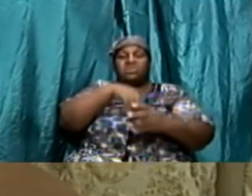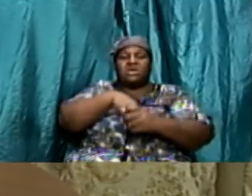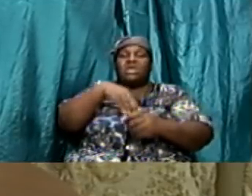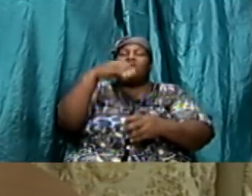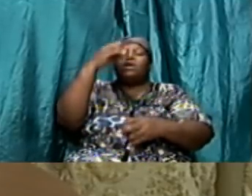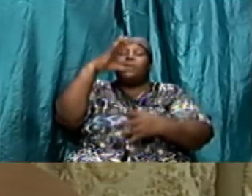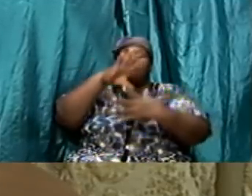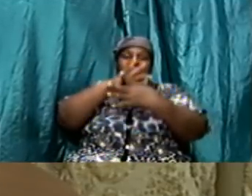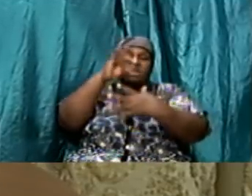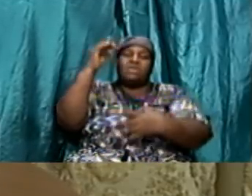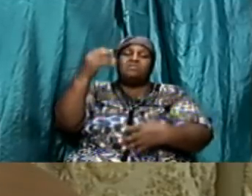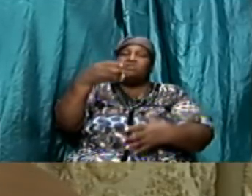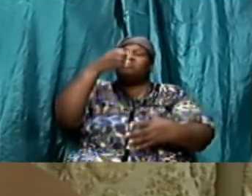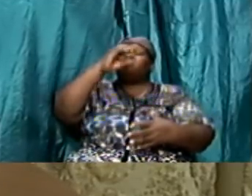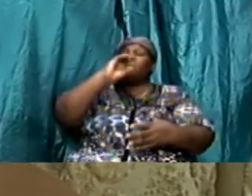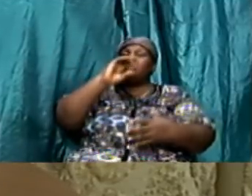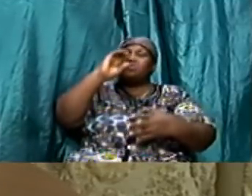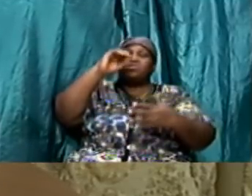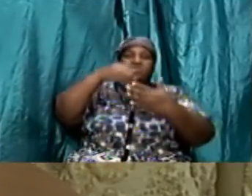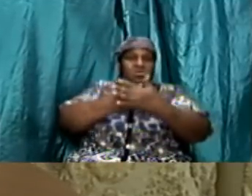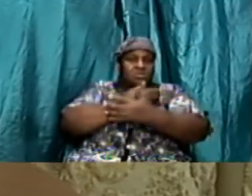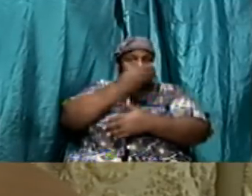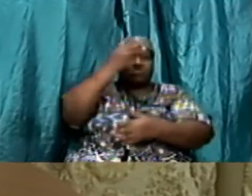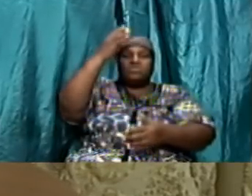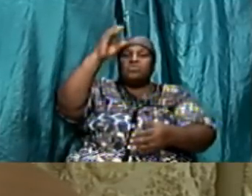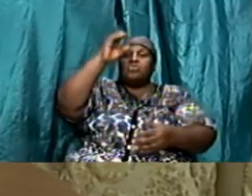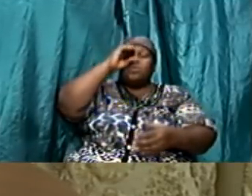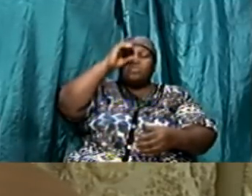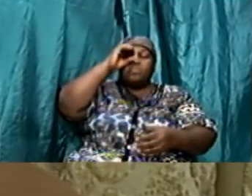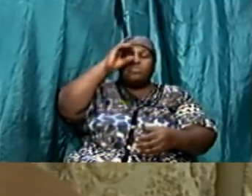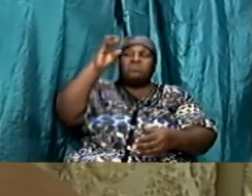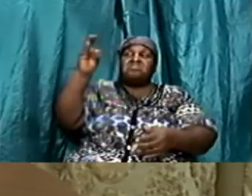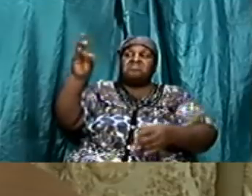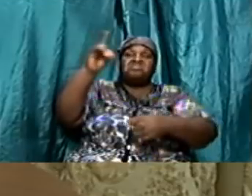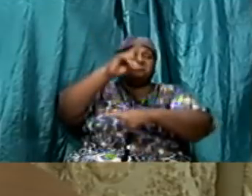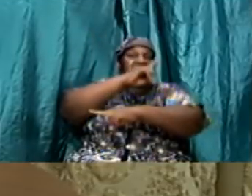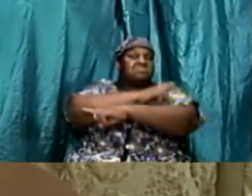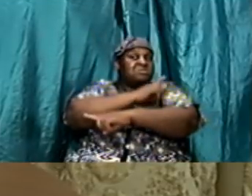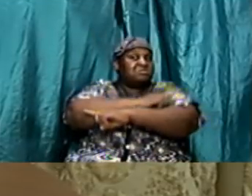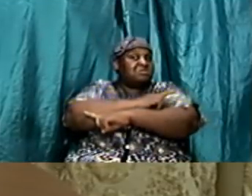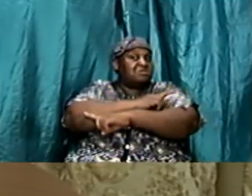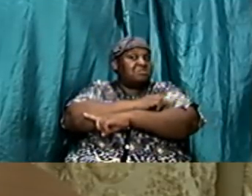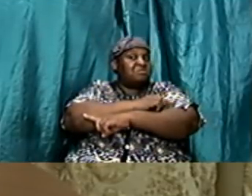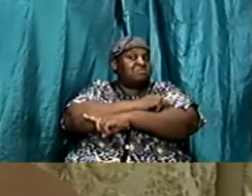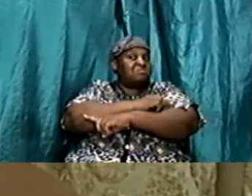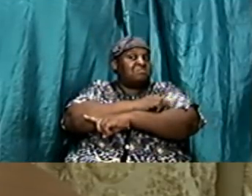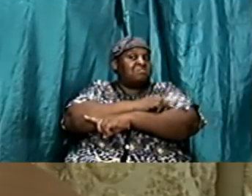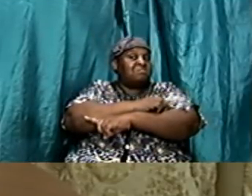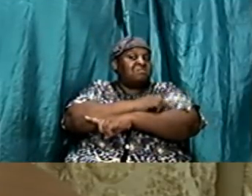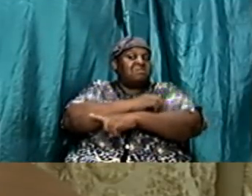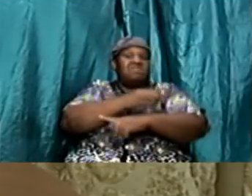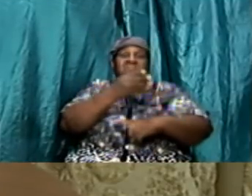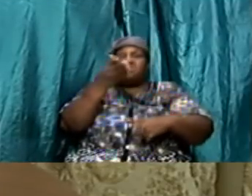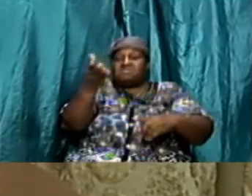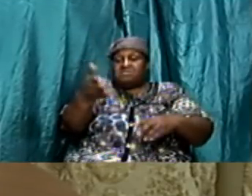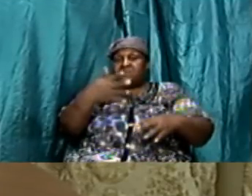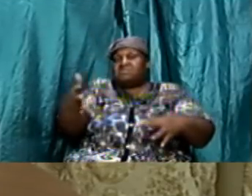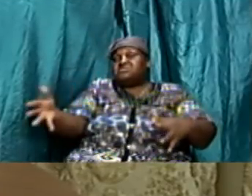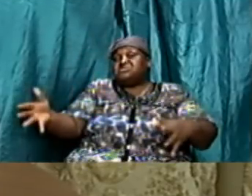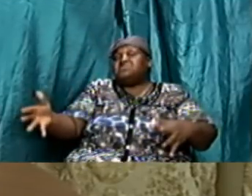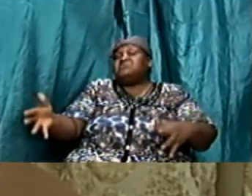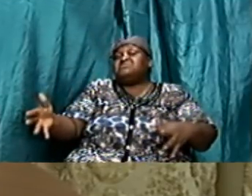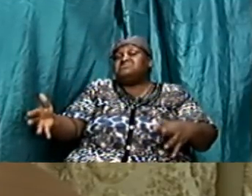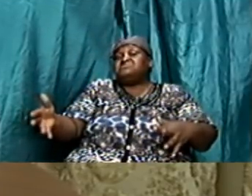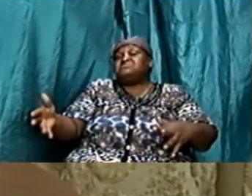new moon or of holy day or of new moon or of the sabbath days because these things were just a shadow of things to come